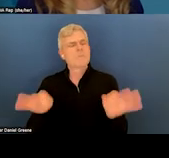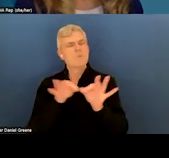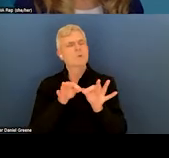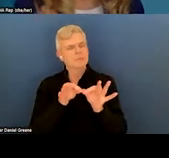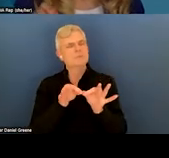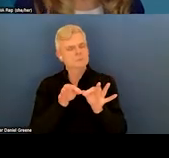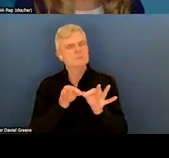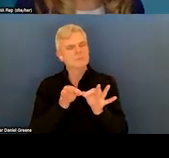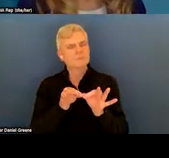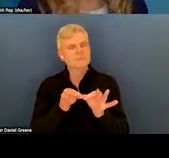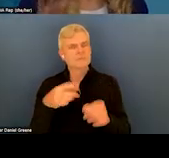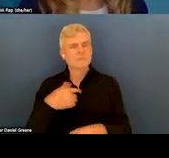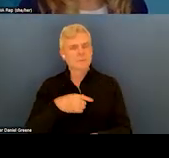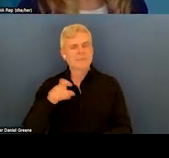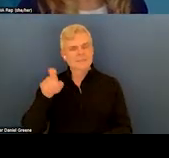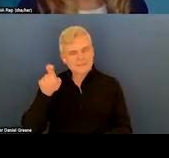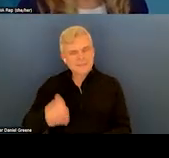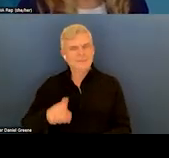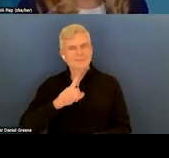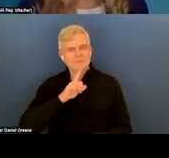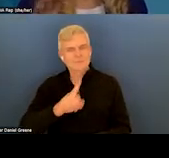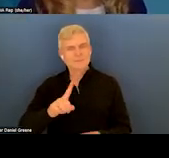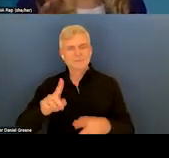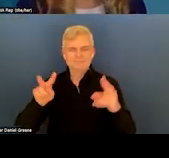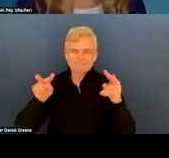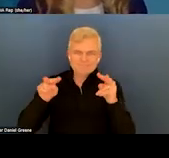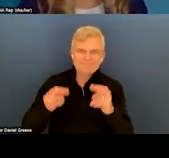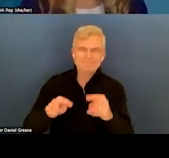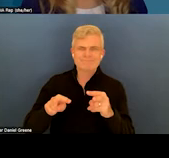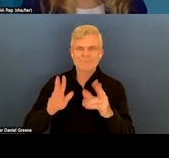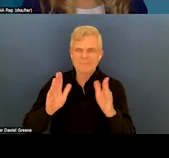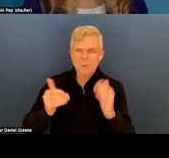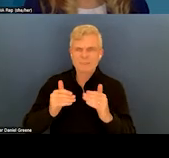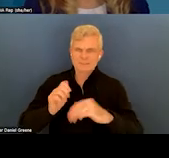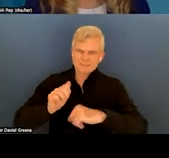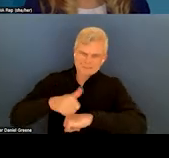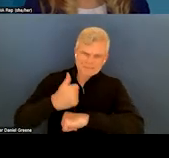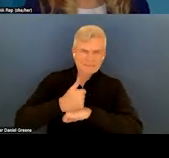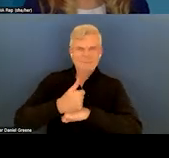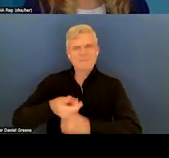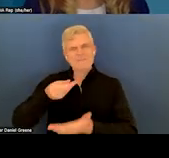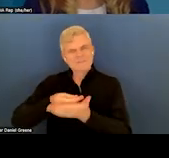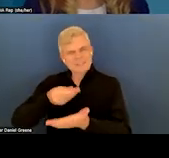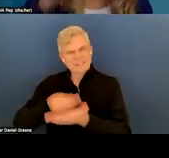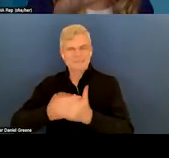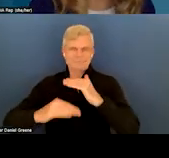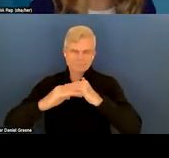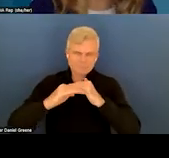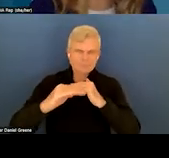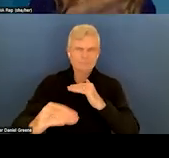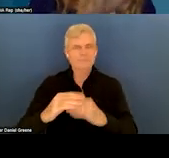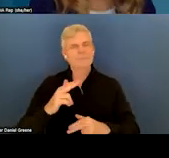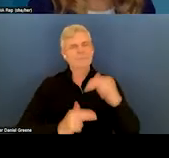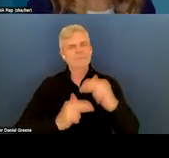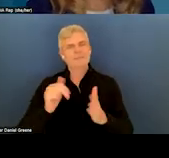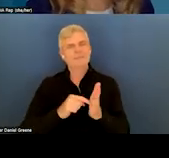really focus on stable funding as we build this system. And, you know, the telecom